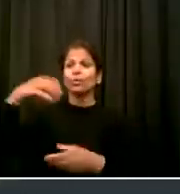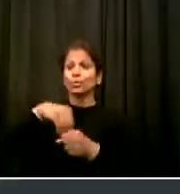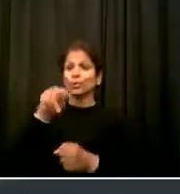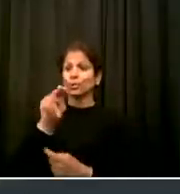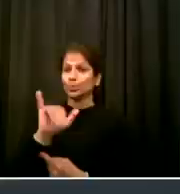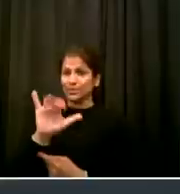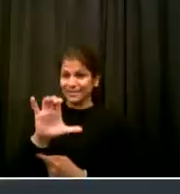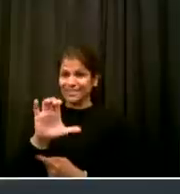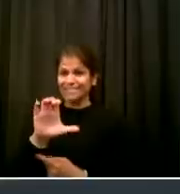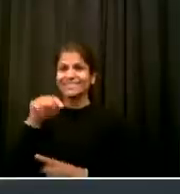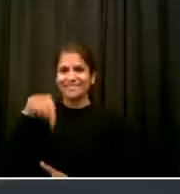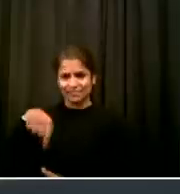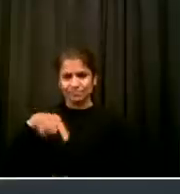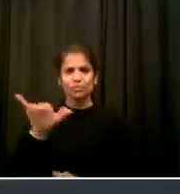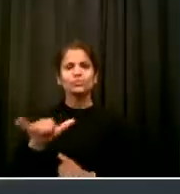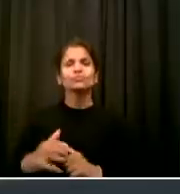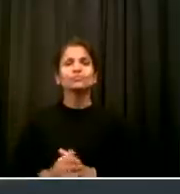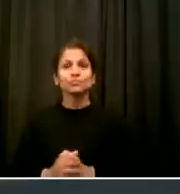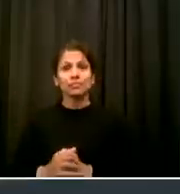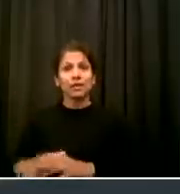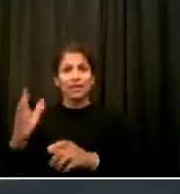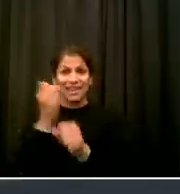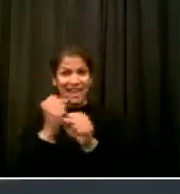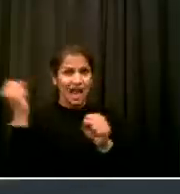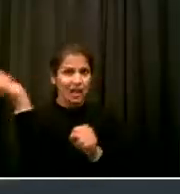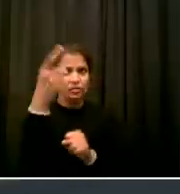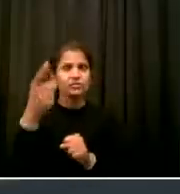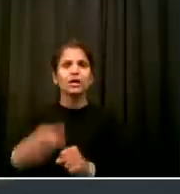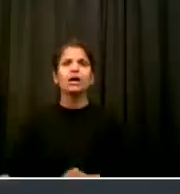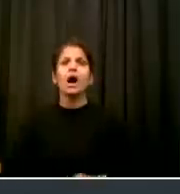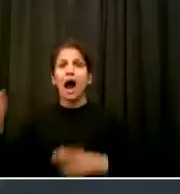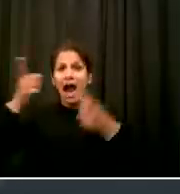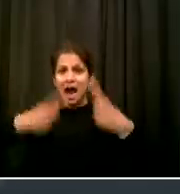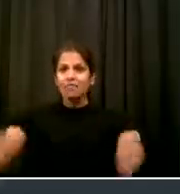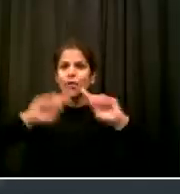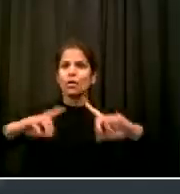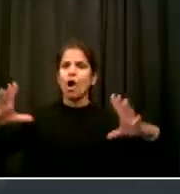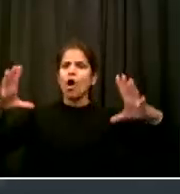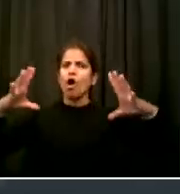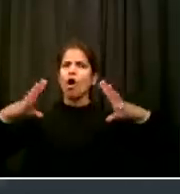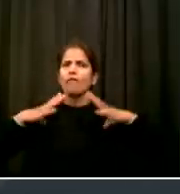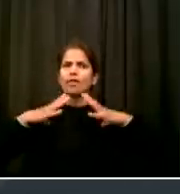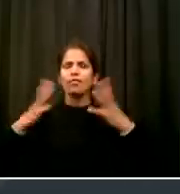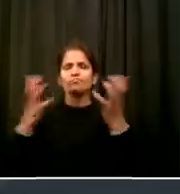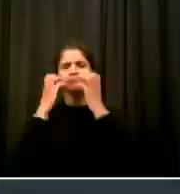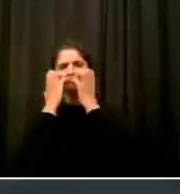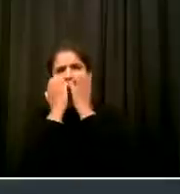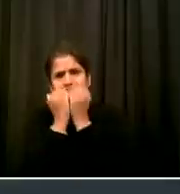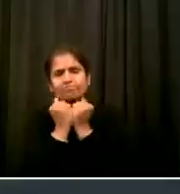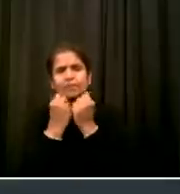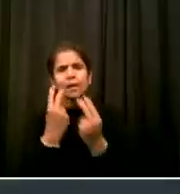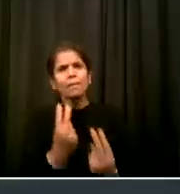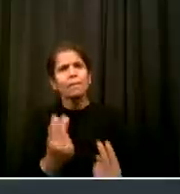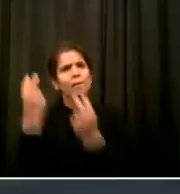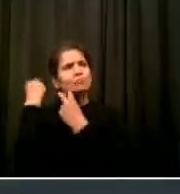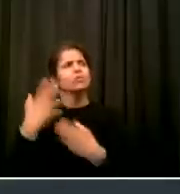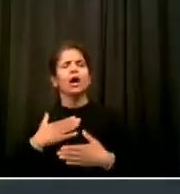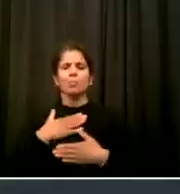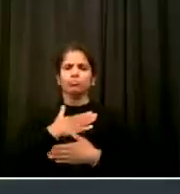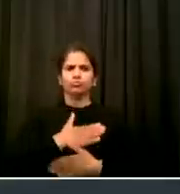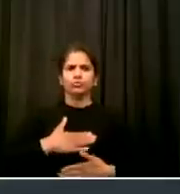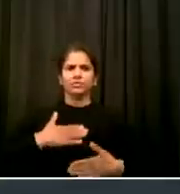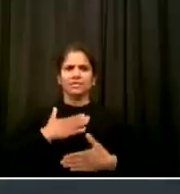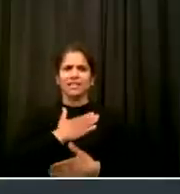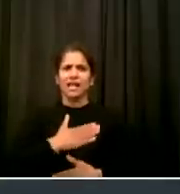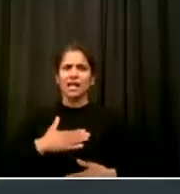have an opportunity to reflect on the meaning of our history and the truth and to think about the work that we have to do